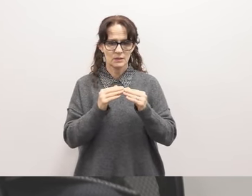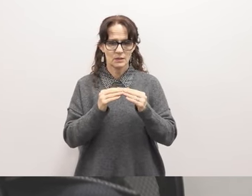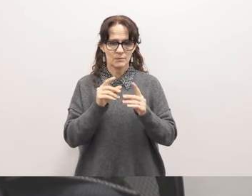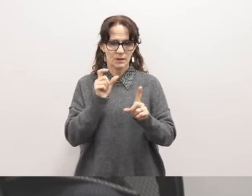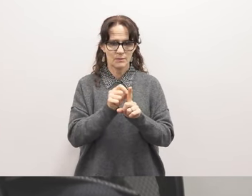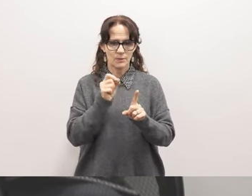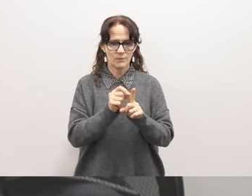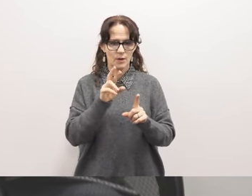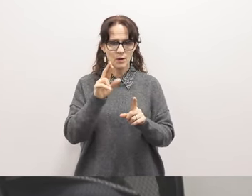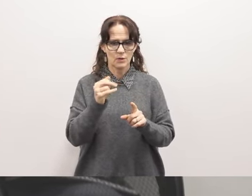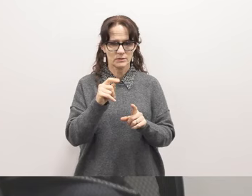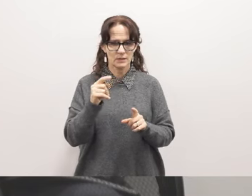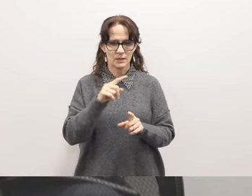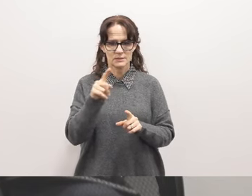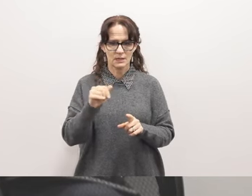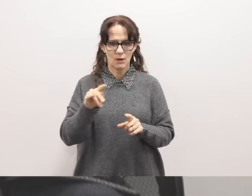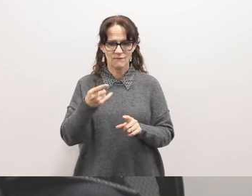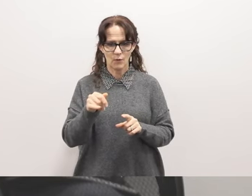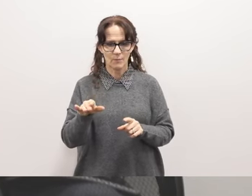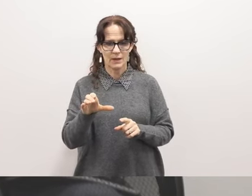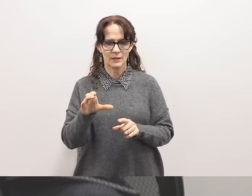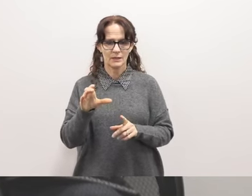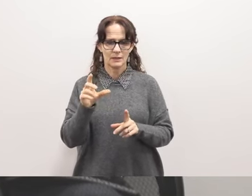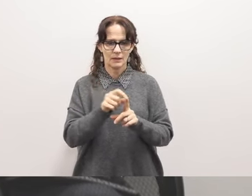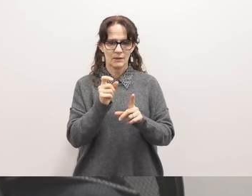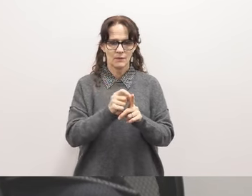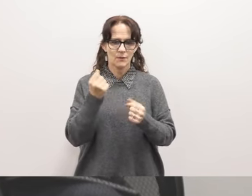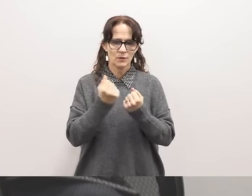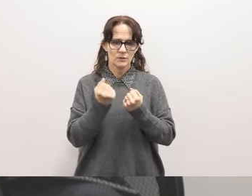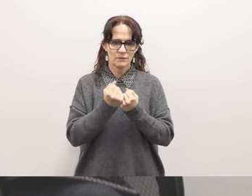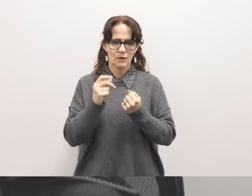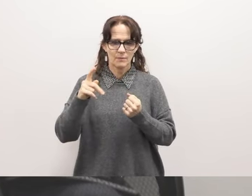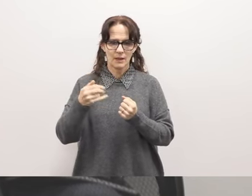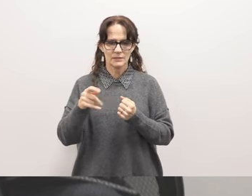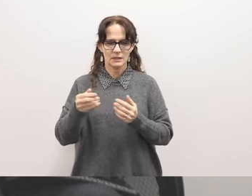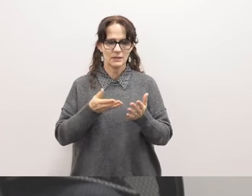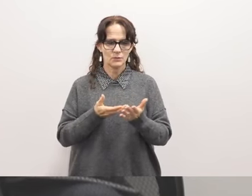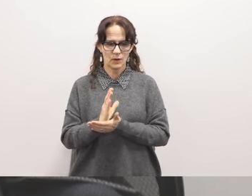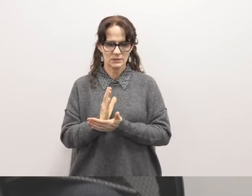by racist, xenophobic, harassment, and doxing attacks for their support for Palestinian rights.